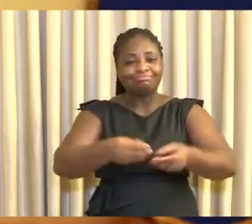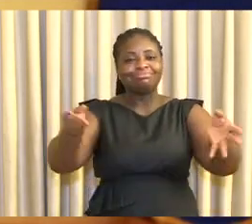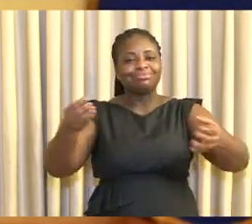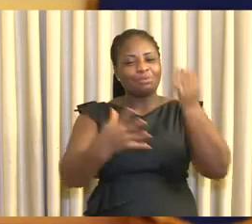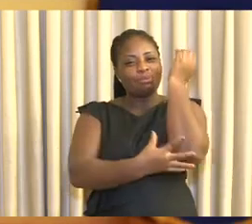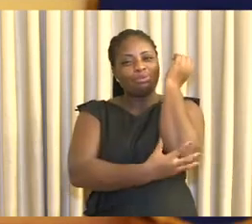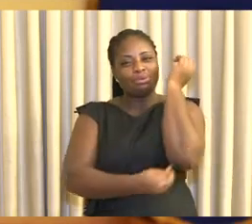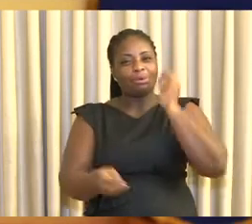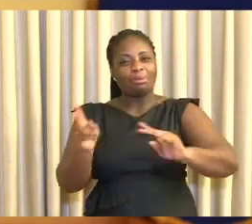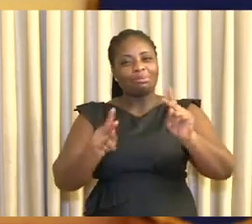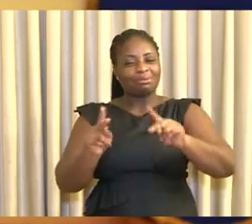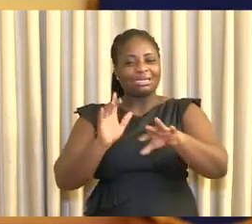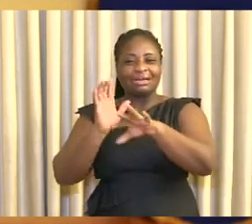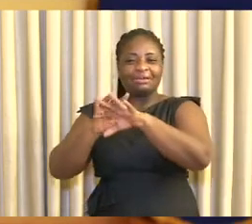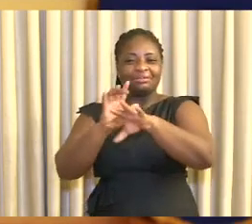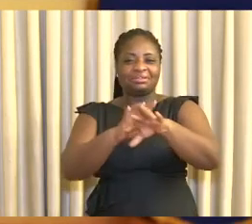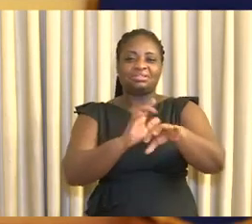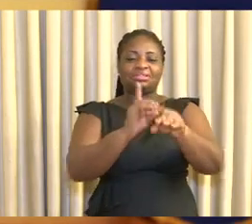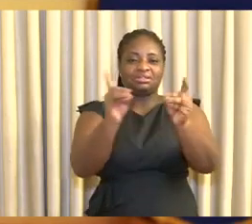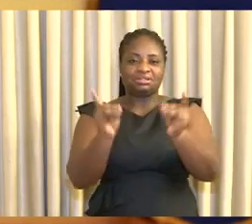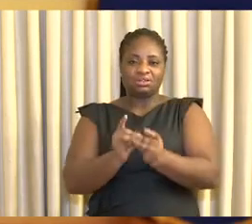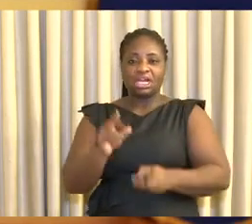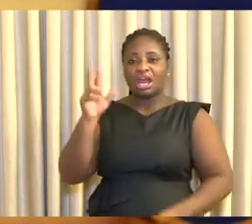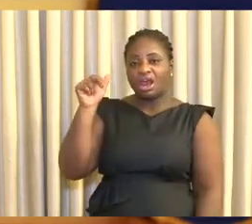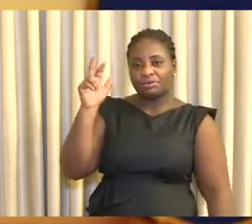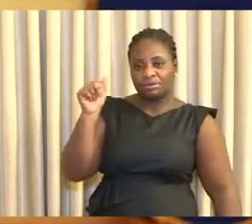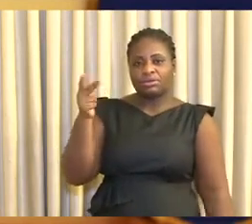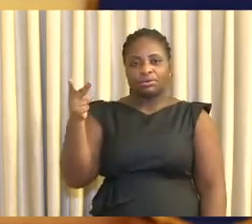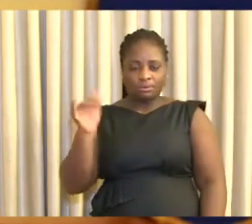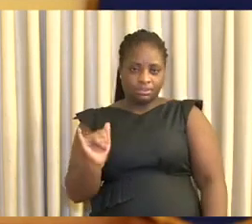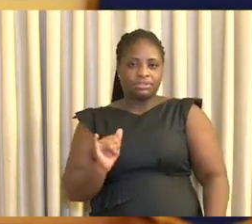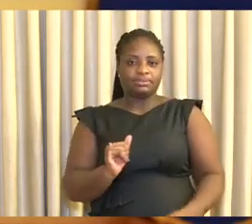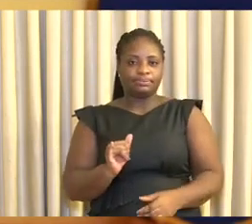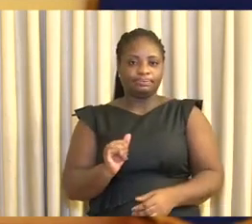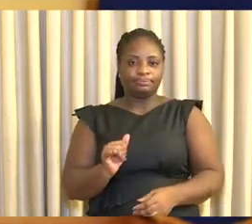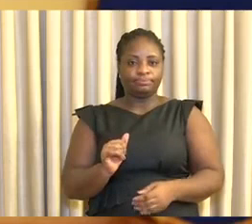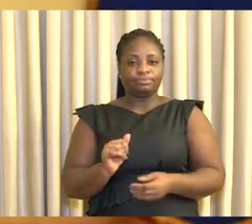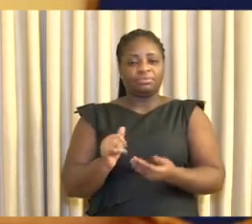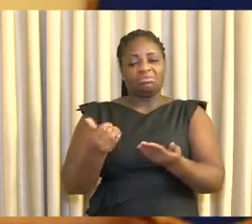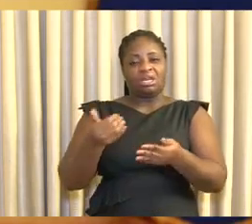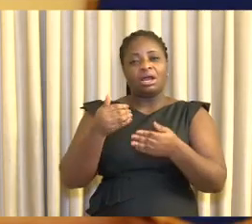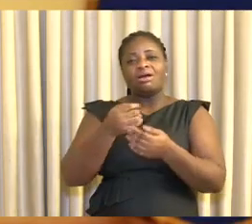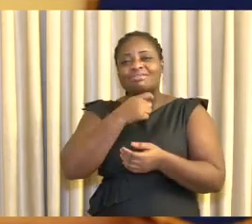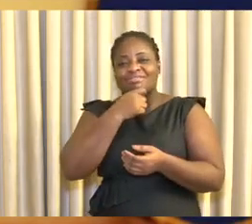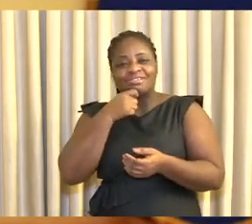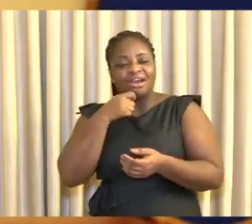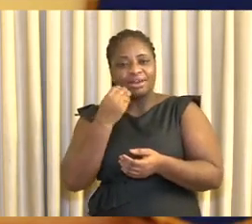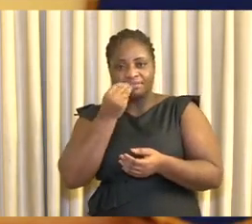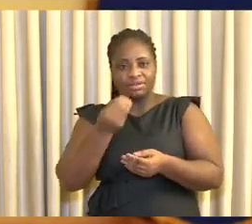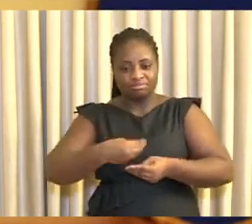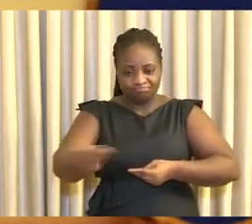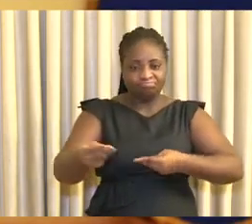distributed in collaboration with the faith-based organizations to 450,000 families